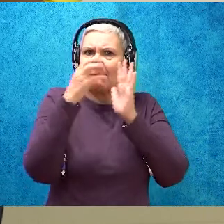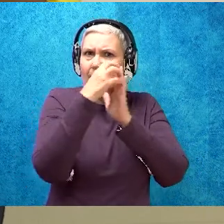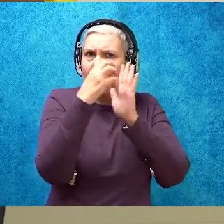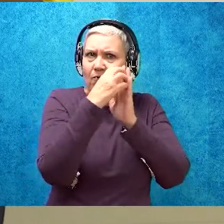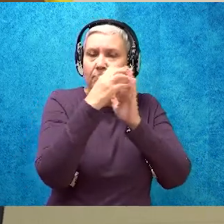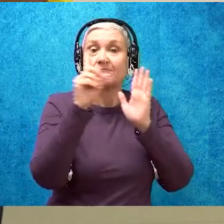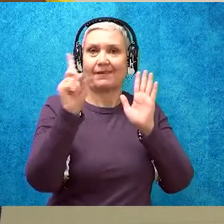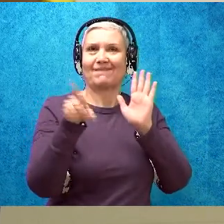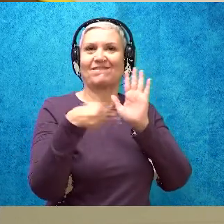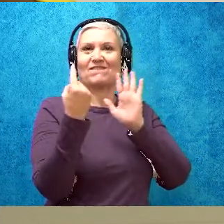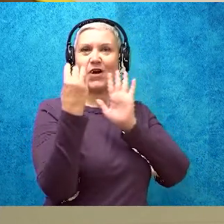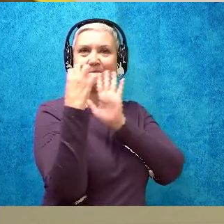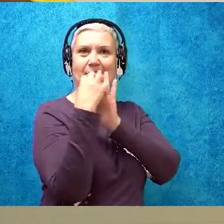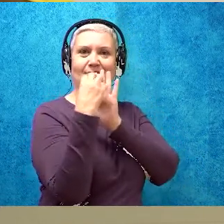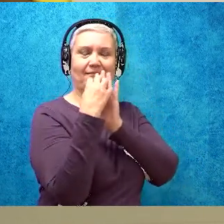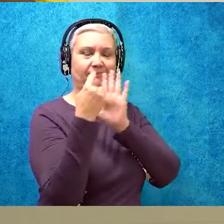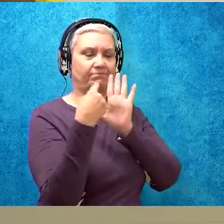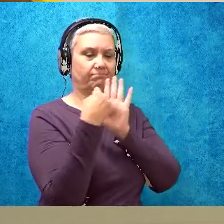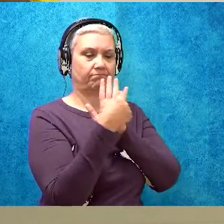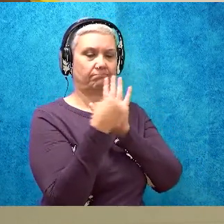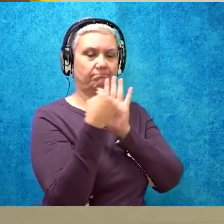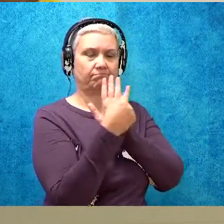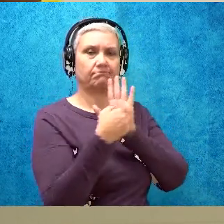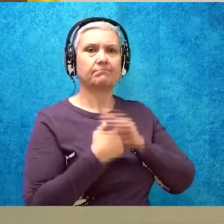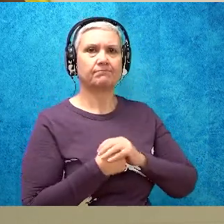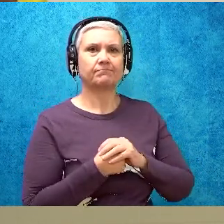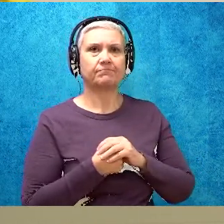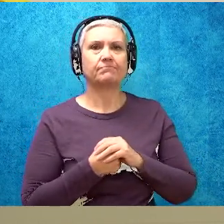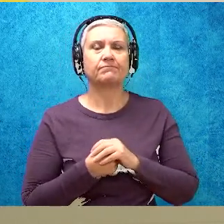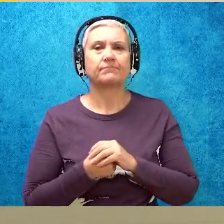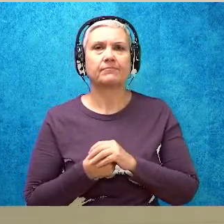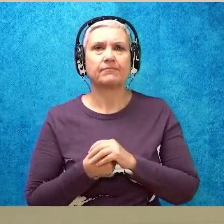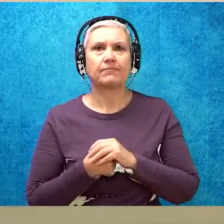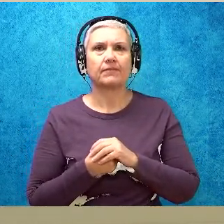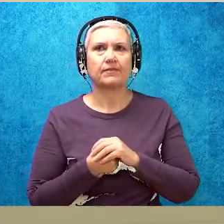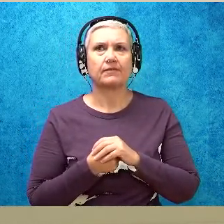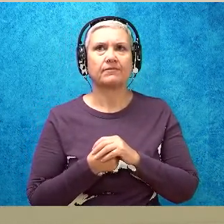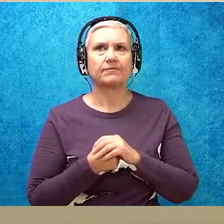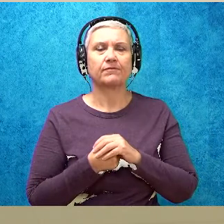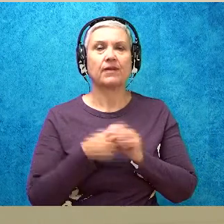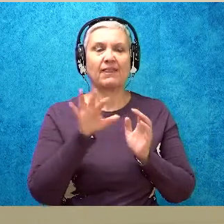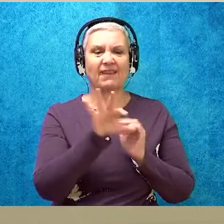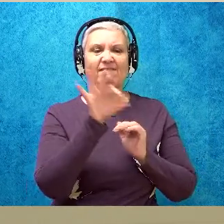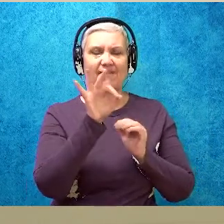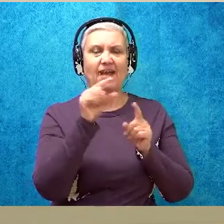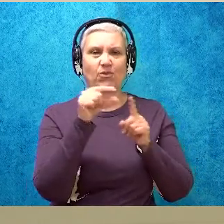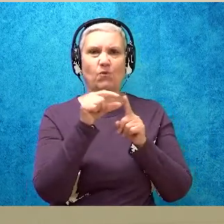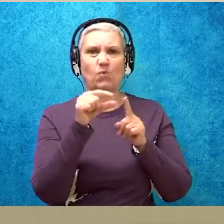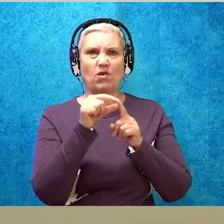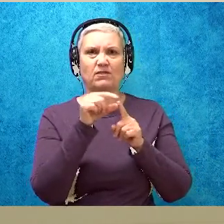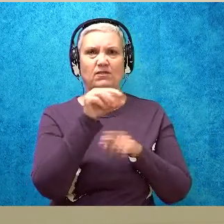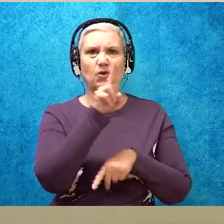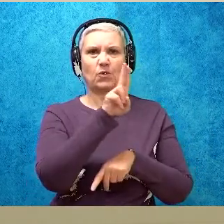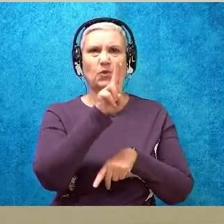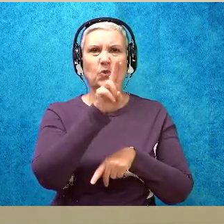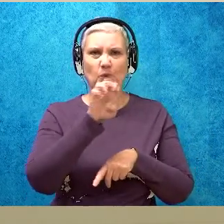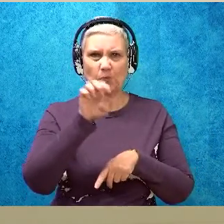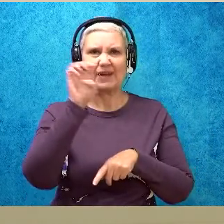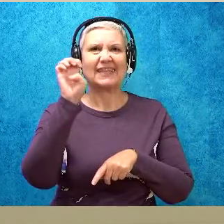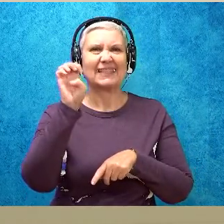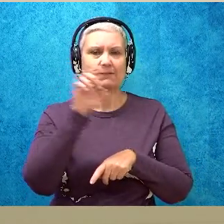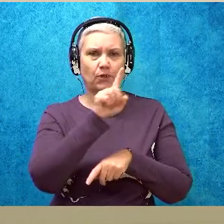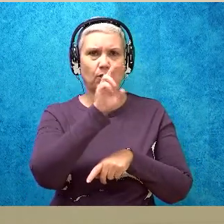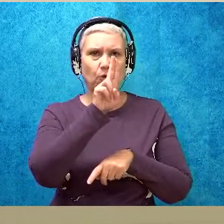I'll do the first paragraph. I'll read it, and then I'm going to go back in the paragraph and find my words with my new long U spelling.